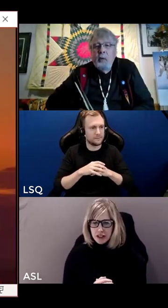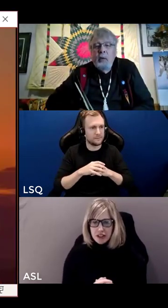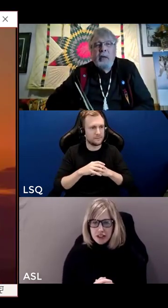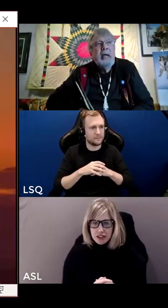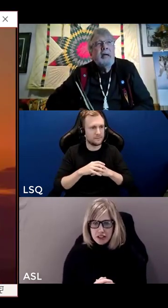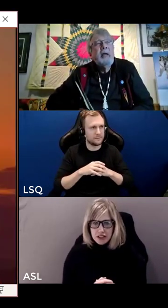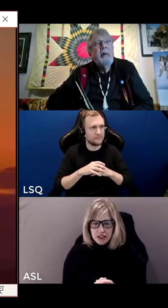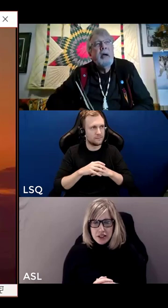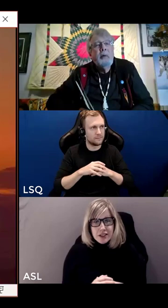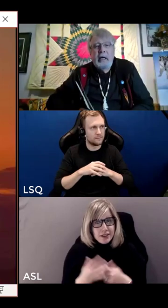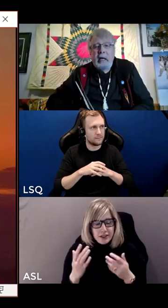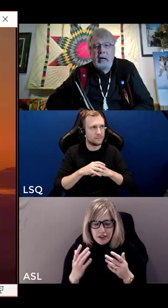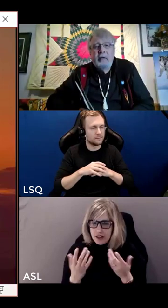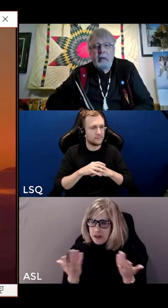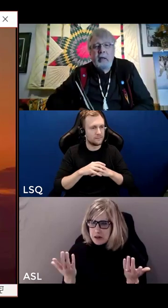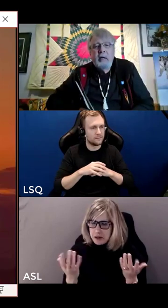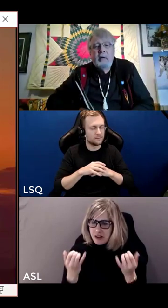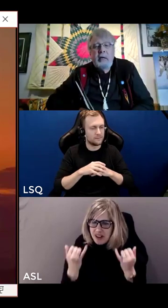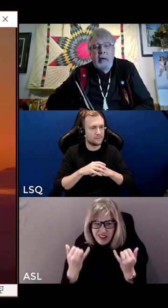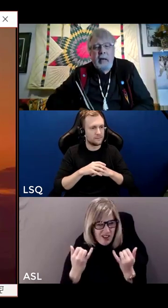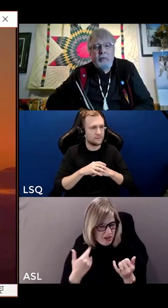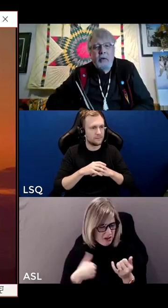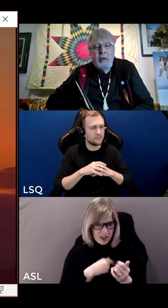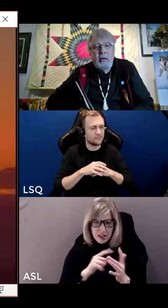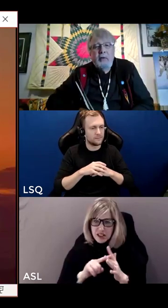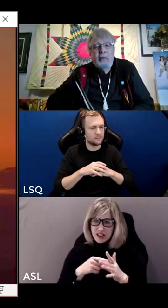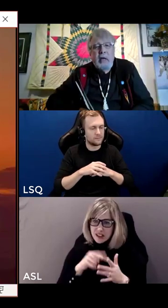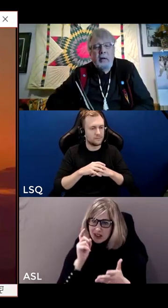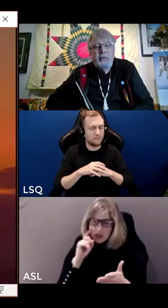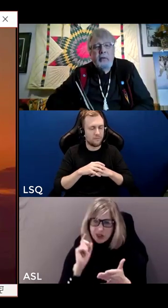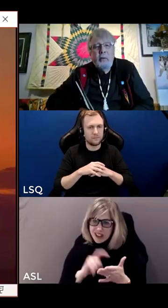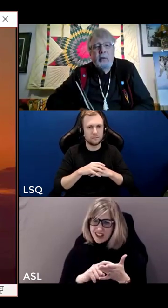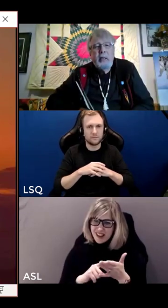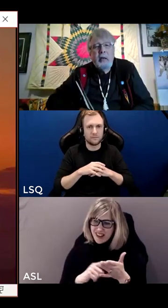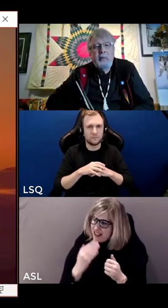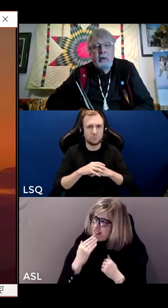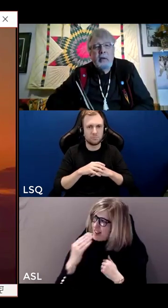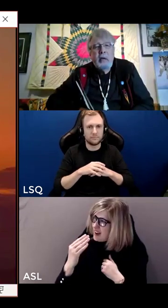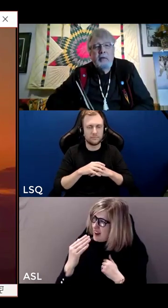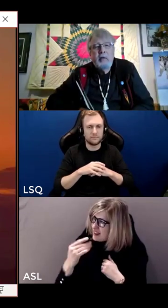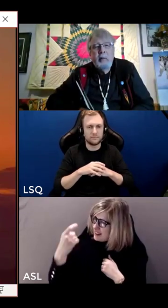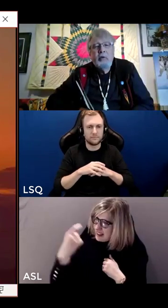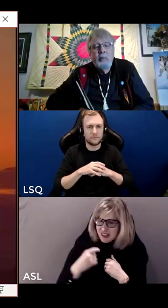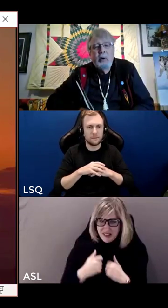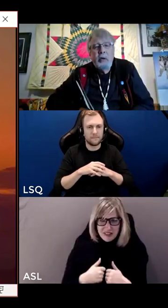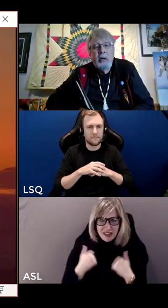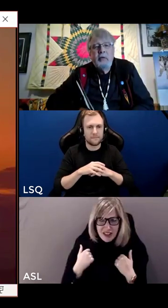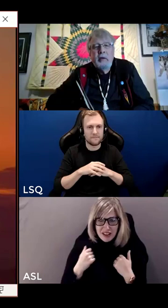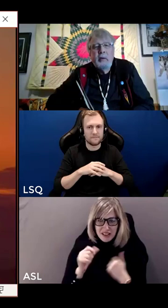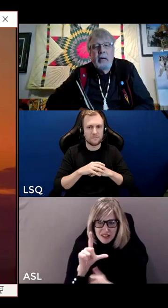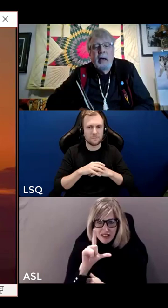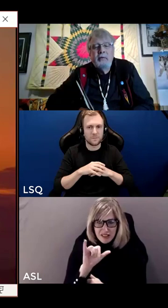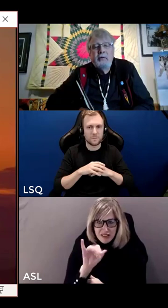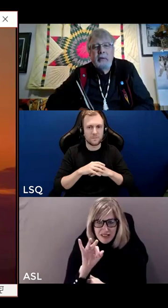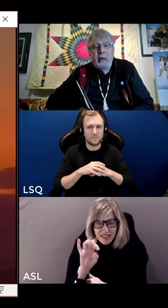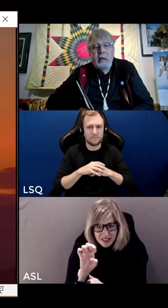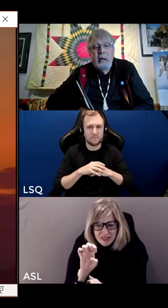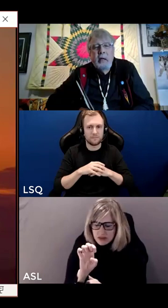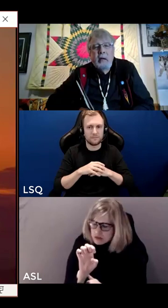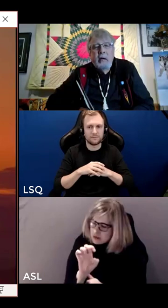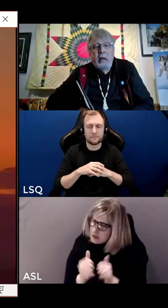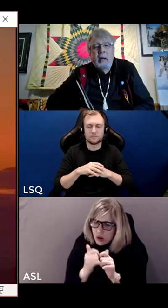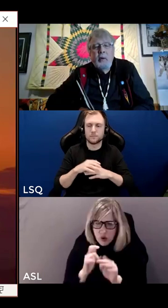So we begin by recognizing and giving thanks for the gift of life that we've been given as the most important gifts that we have.